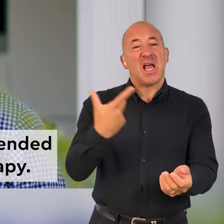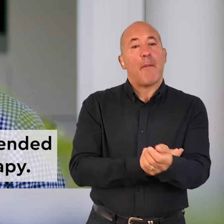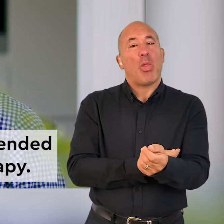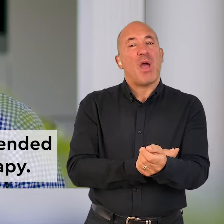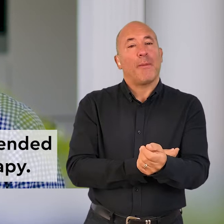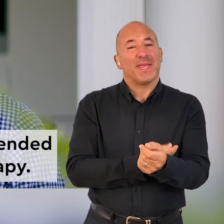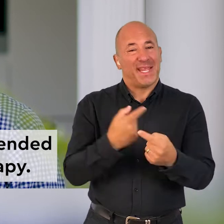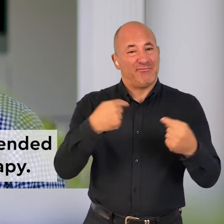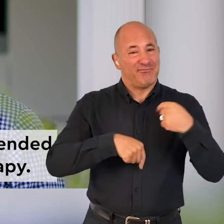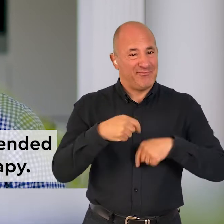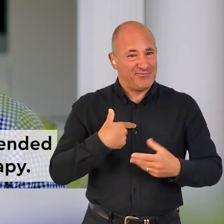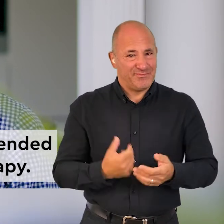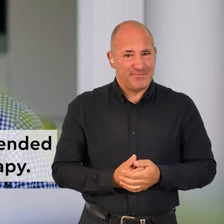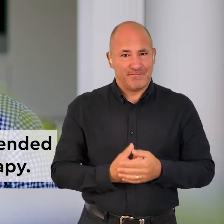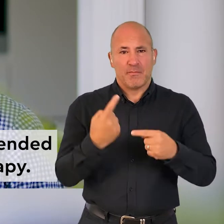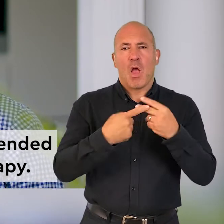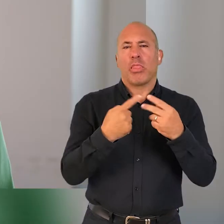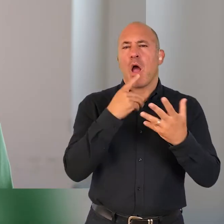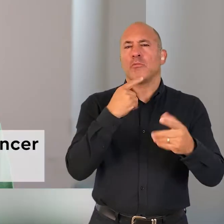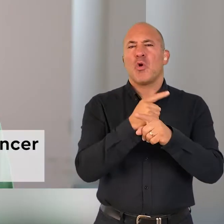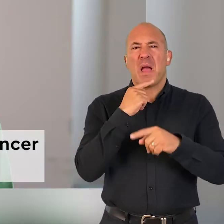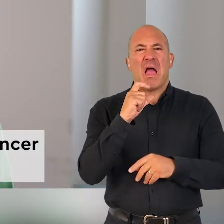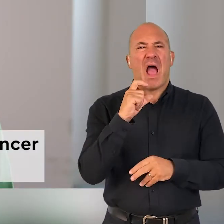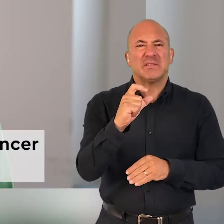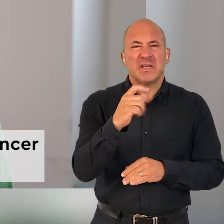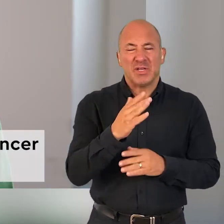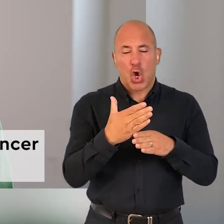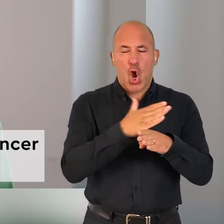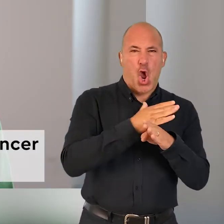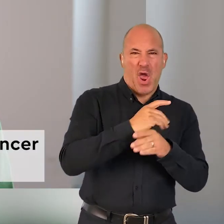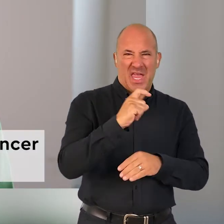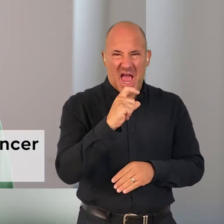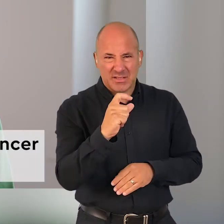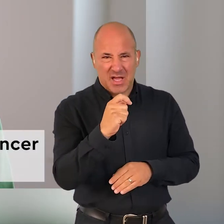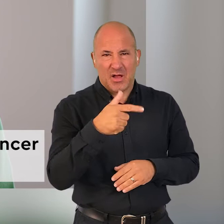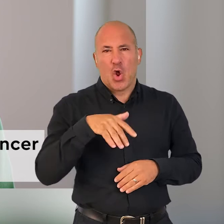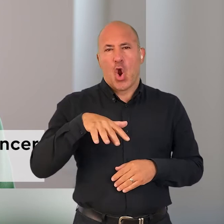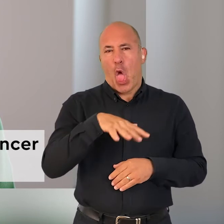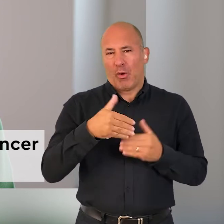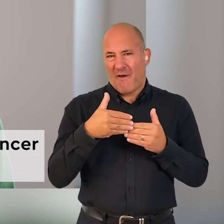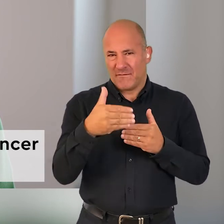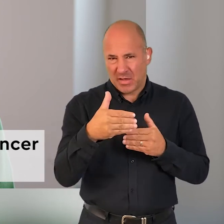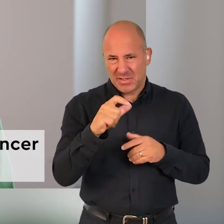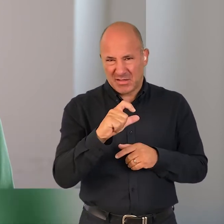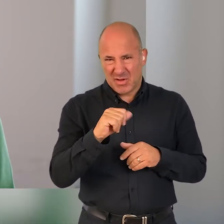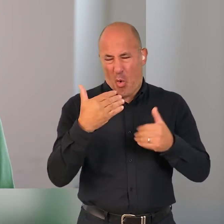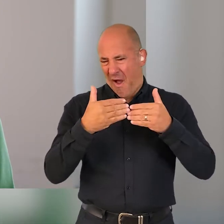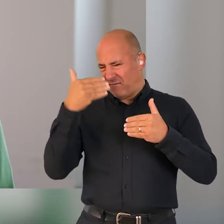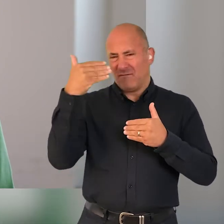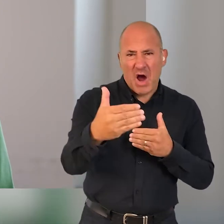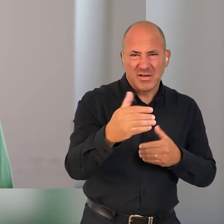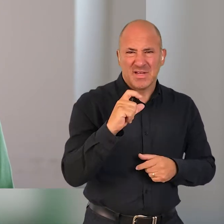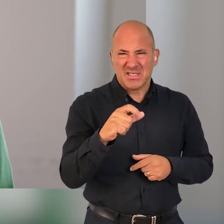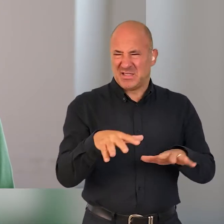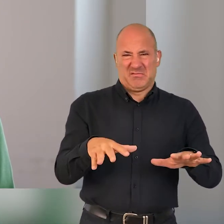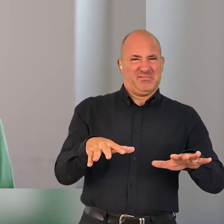they recommended that I go for a course of chemotherapy the other way you may hear your cancer described is an early cancer a locally advanced